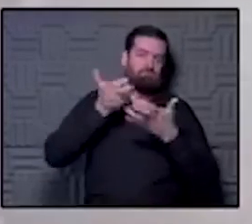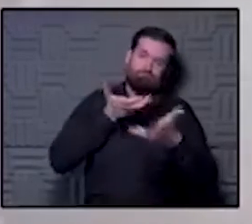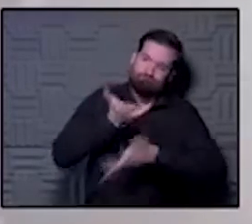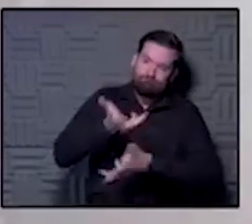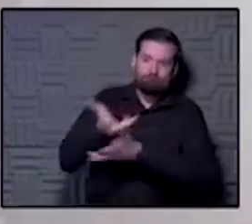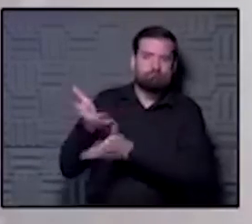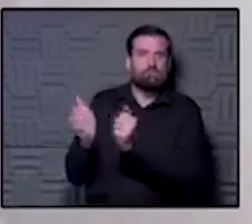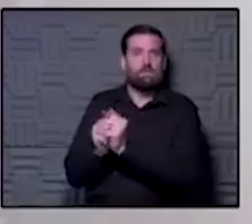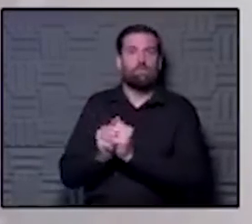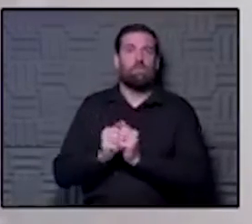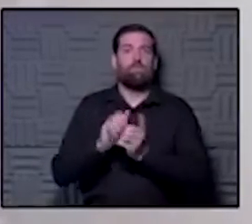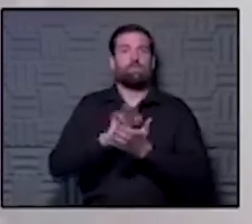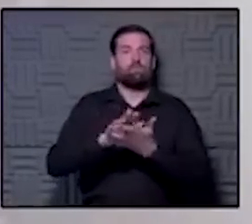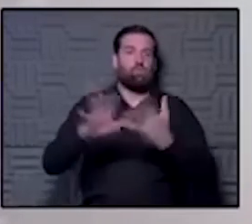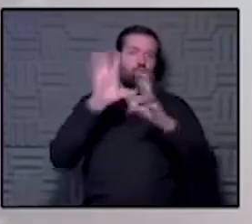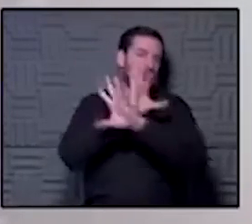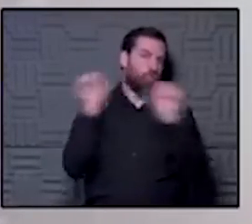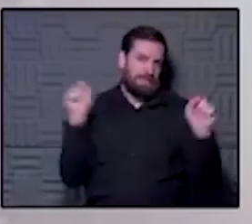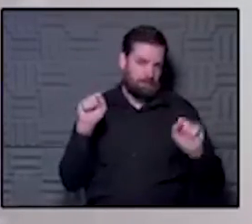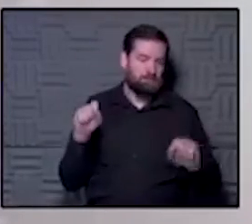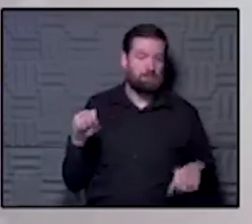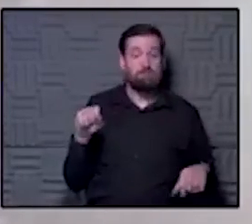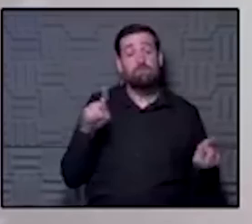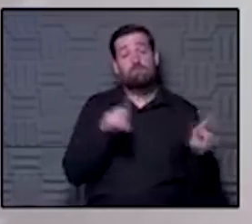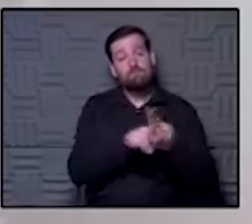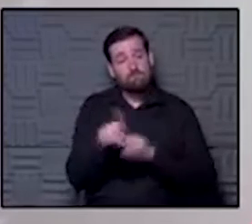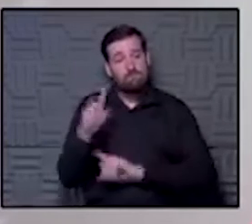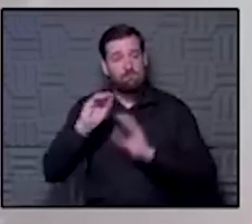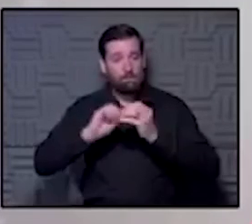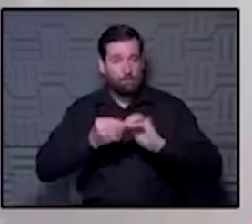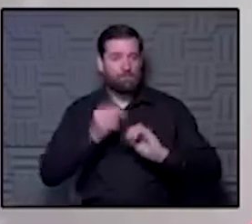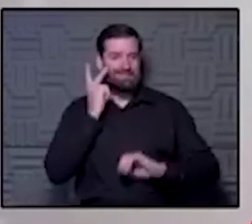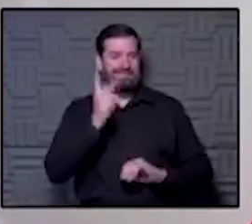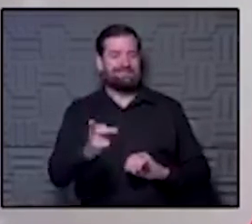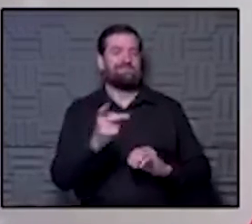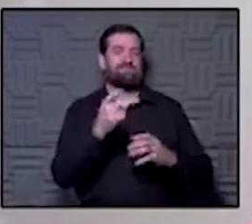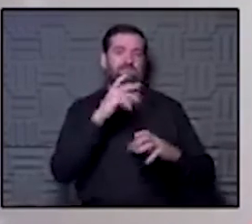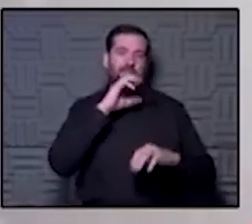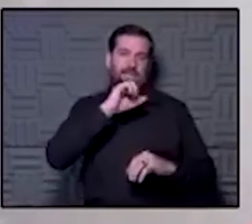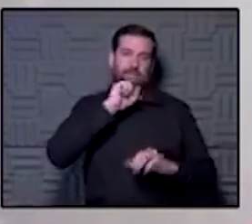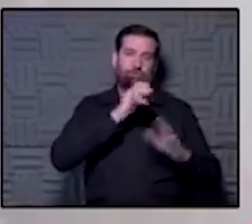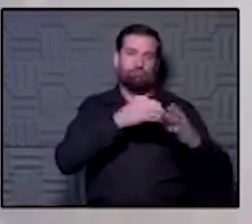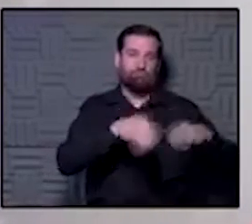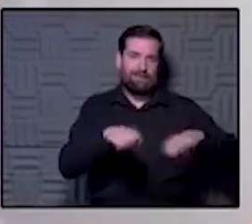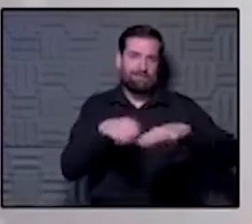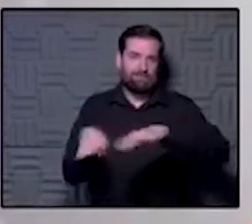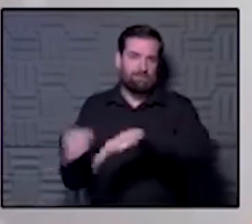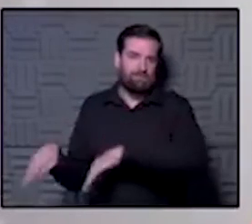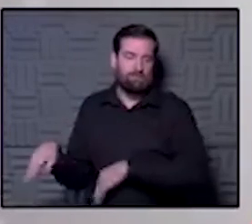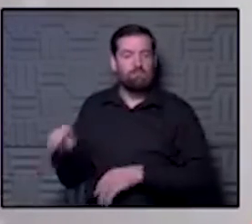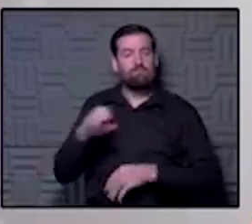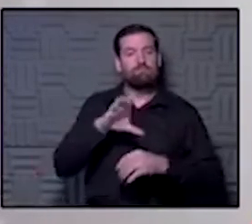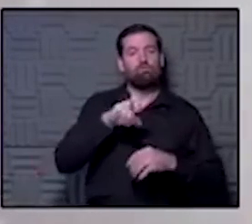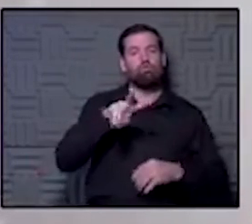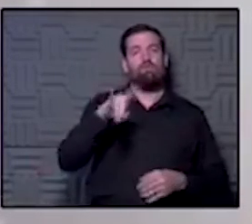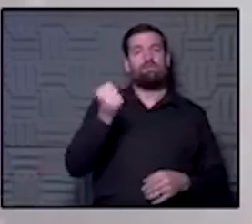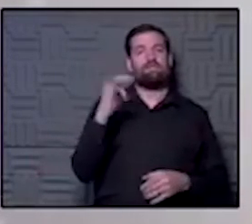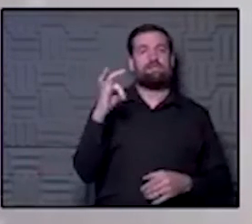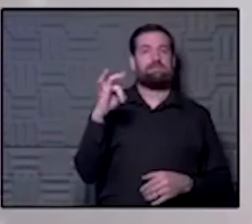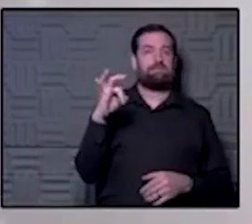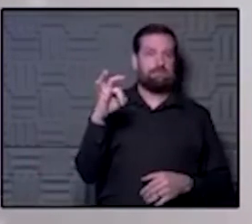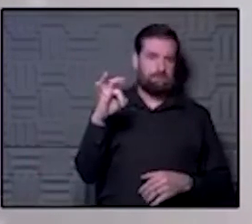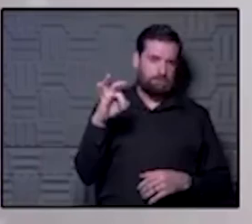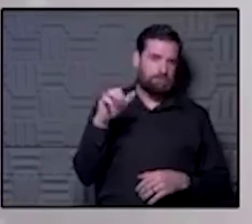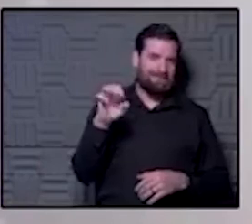school superintendents. In regards to numbers, you can also see an age breakdown of COVID-19 cases on our COVID hub,